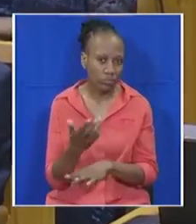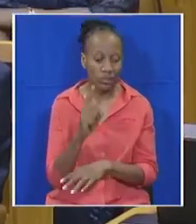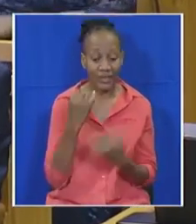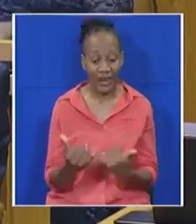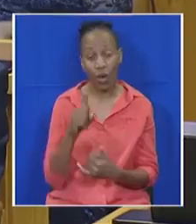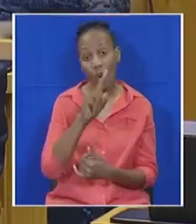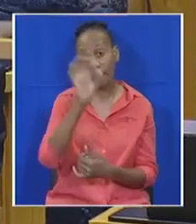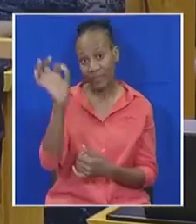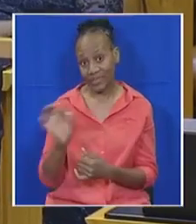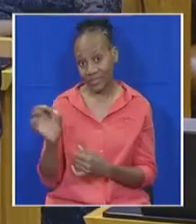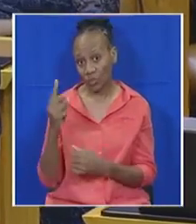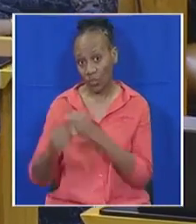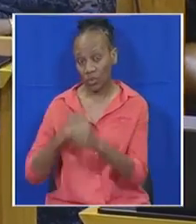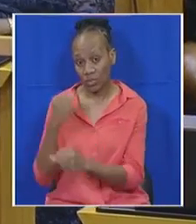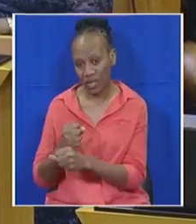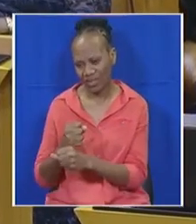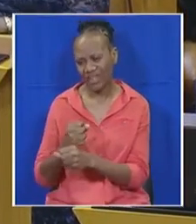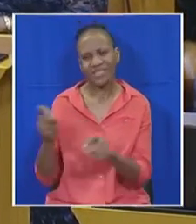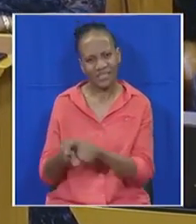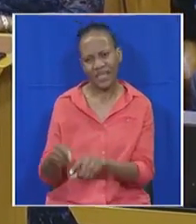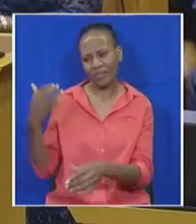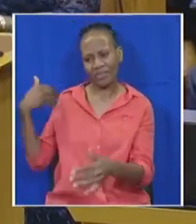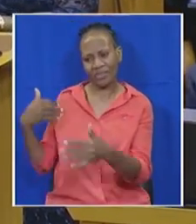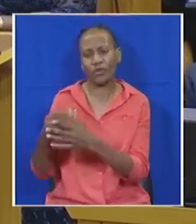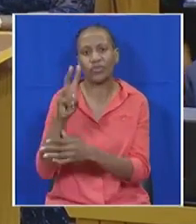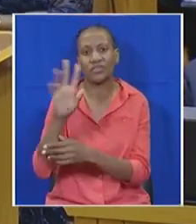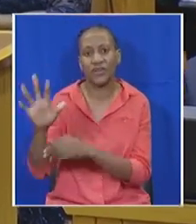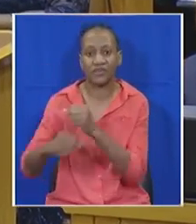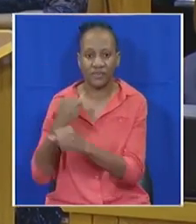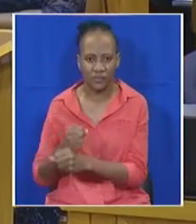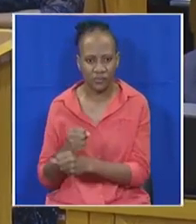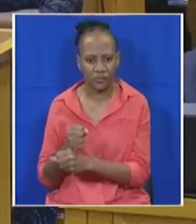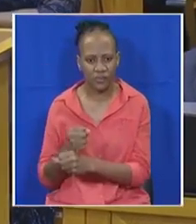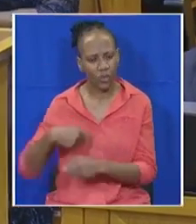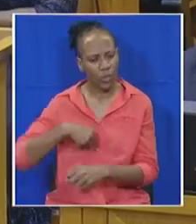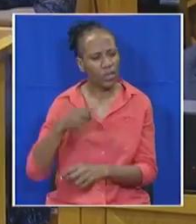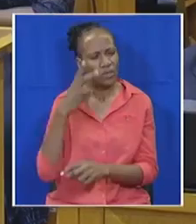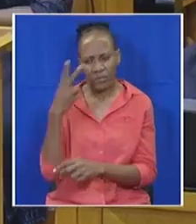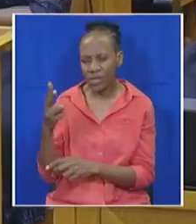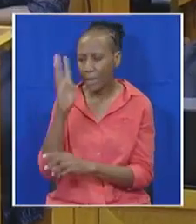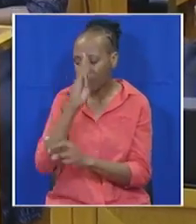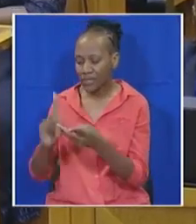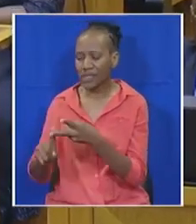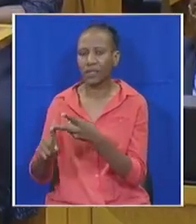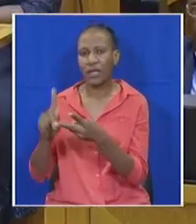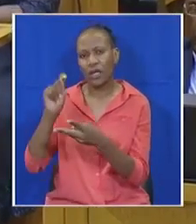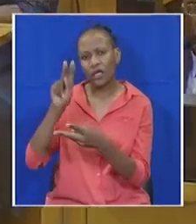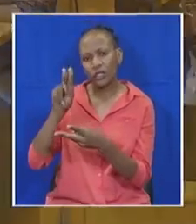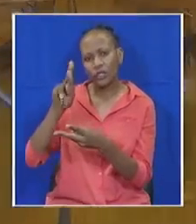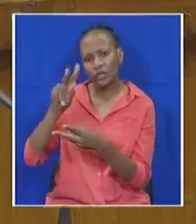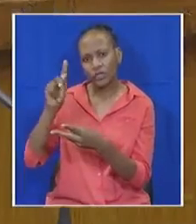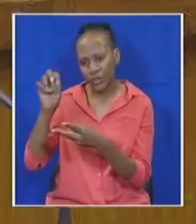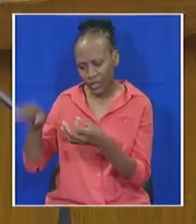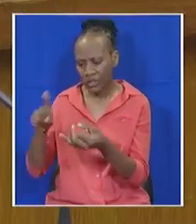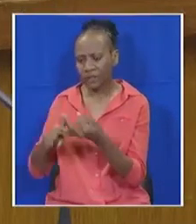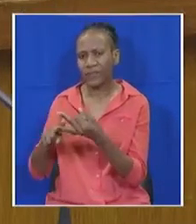capita terms over the past 25 years. Well below that of countries such as Brazil, Turkey, Indonesia,